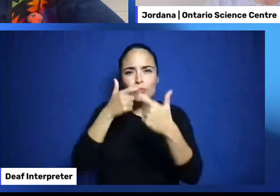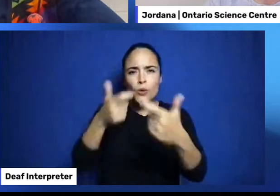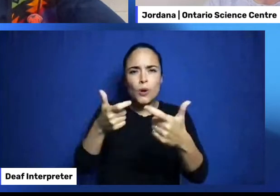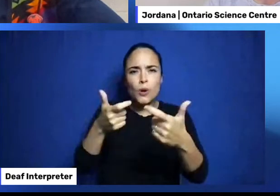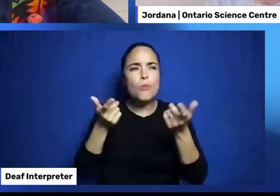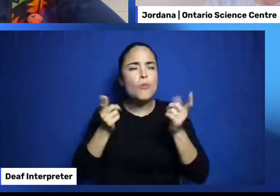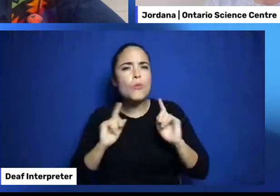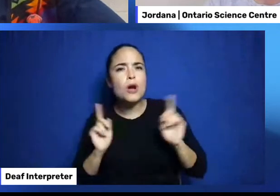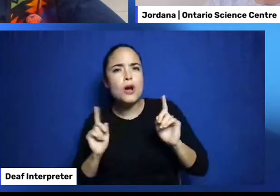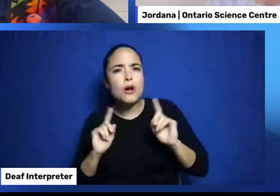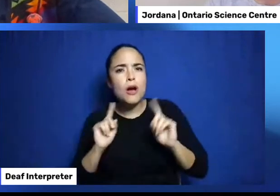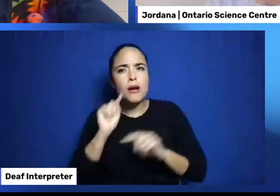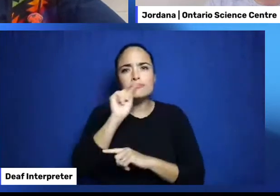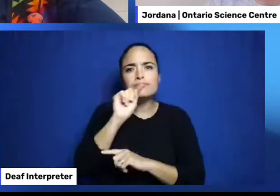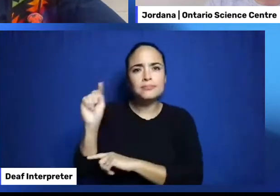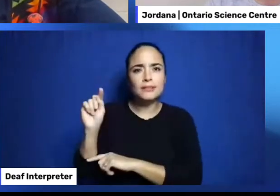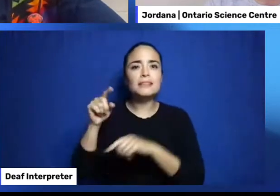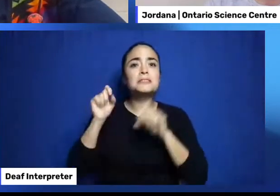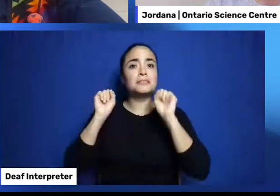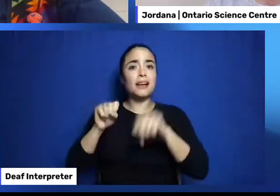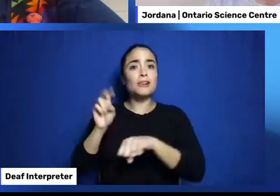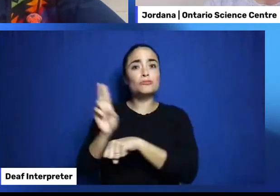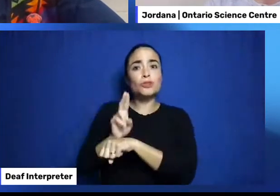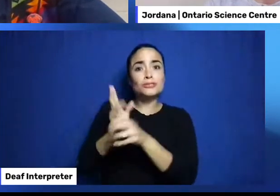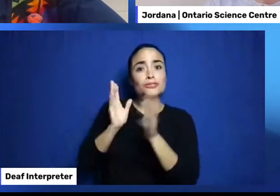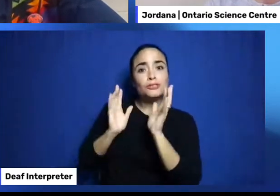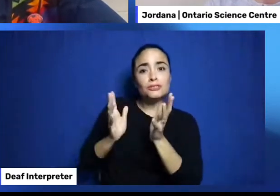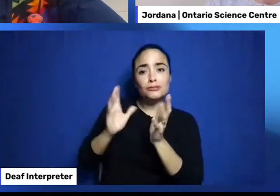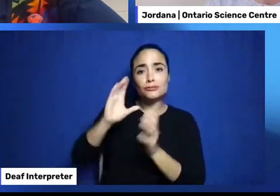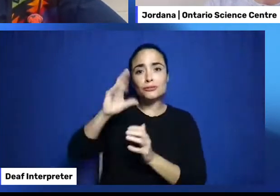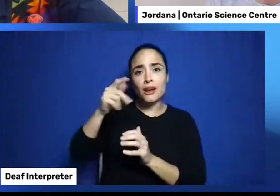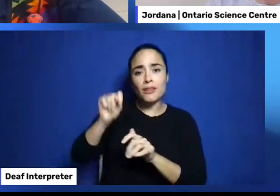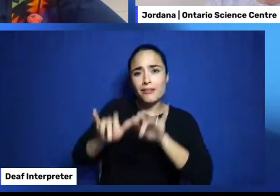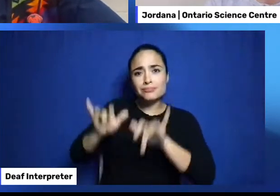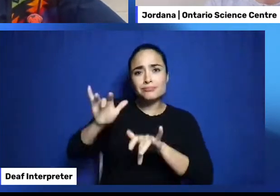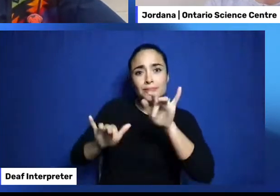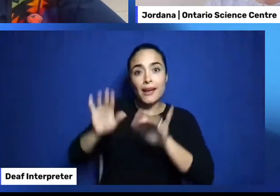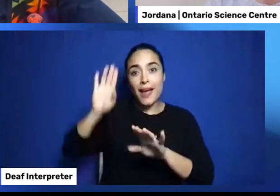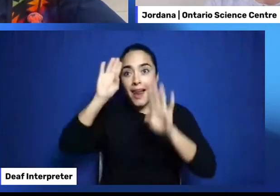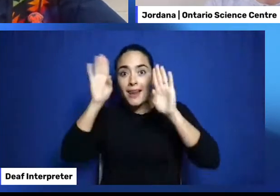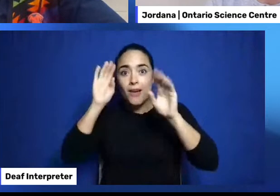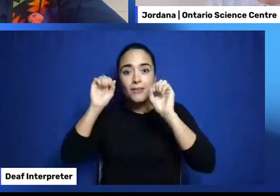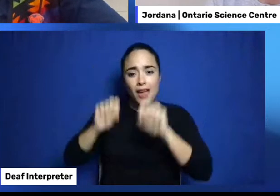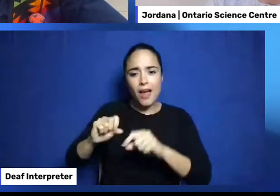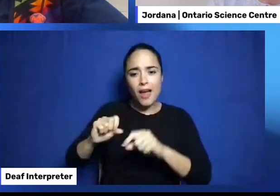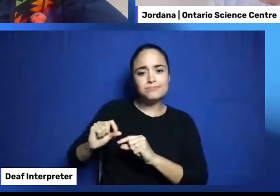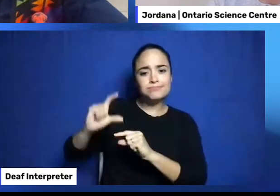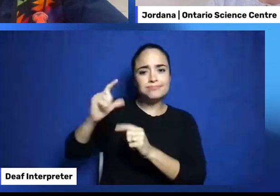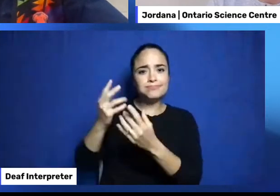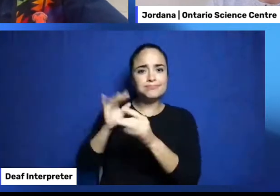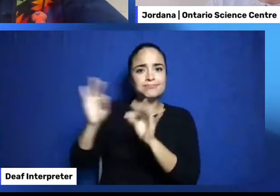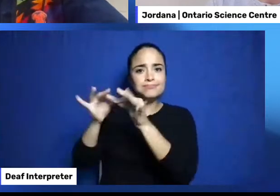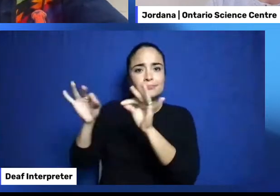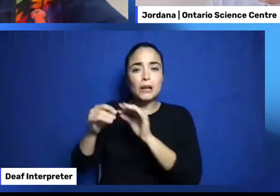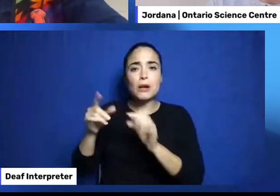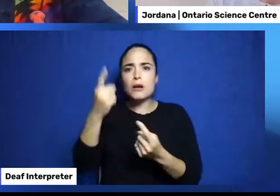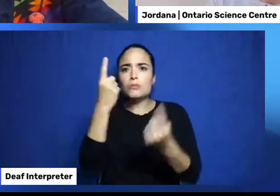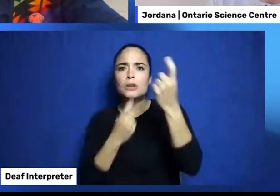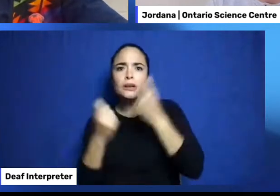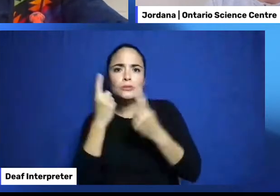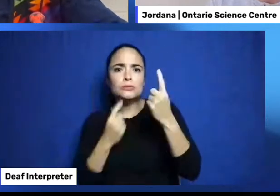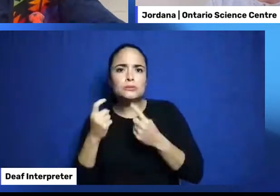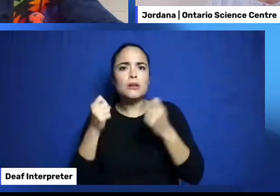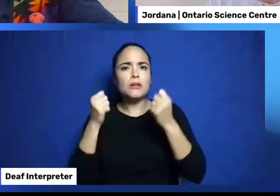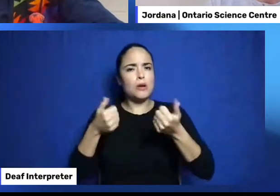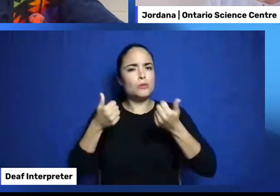The chat is open so you can post there to say hi and throughout our event today you can also post any questions you have in the chat and we'll do our best to get to as